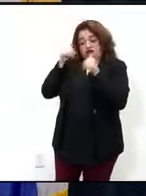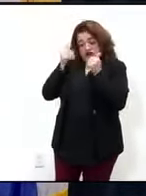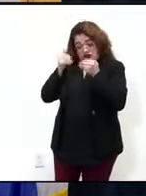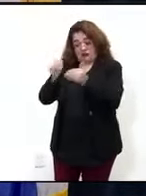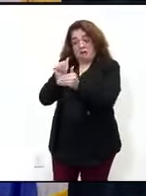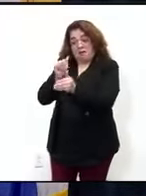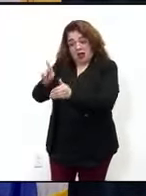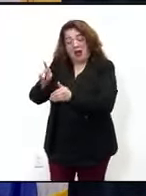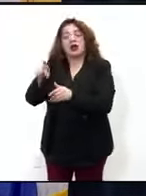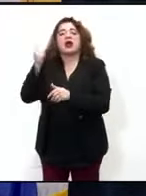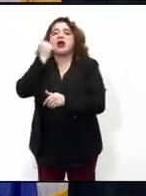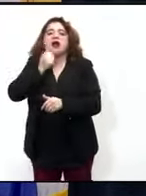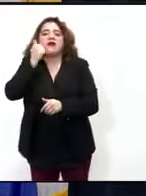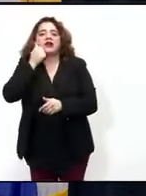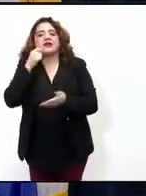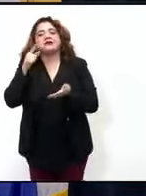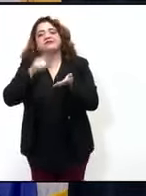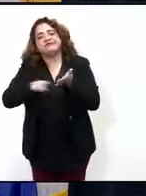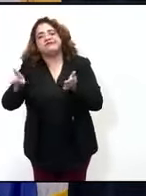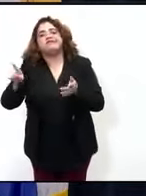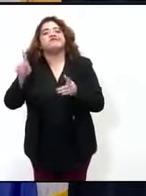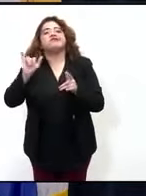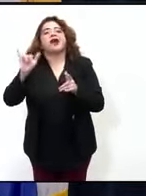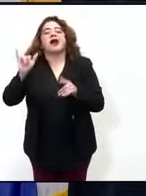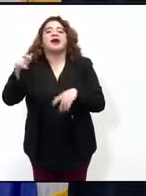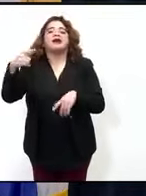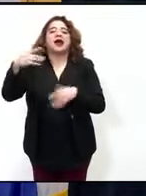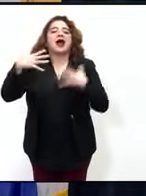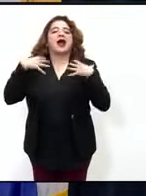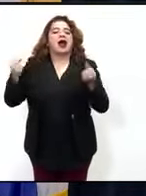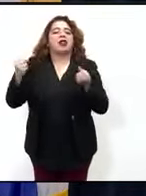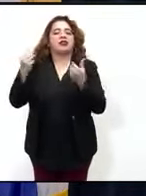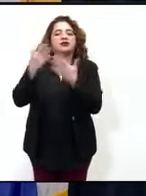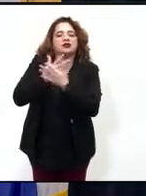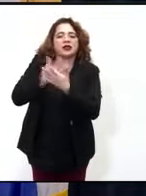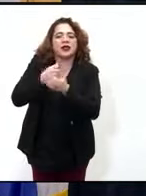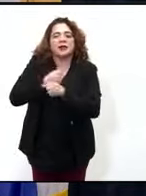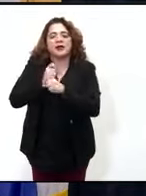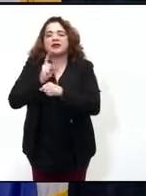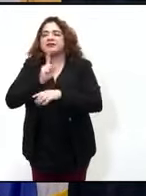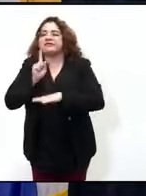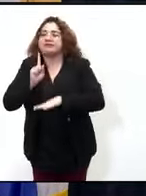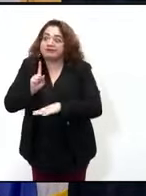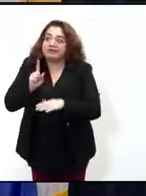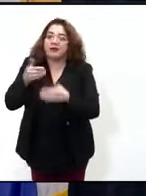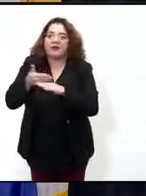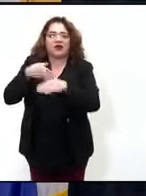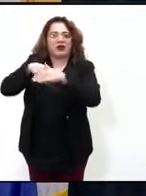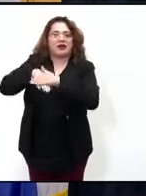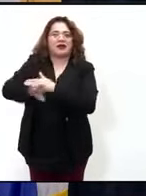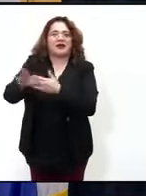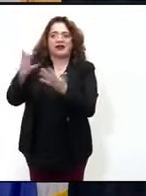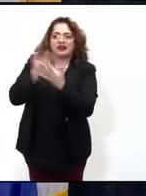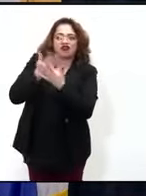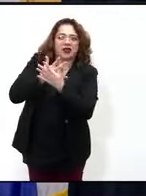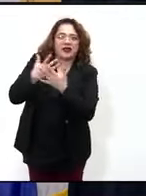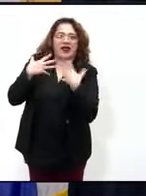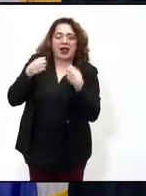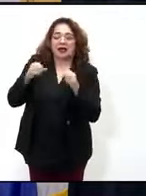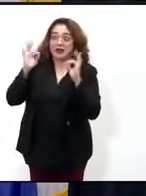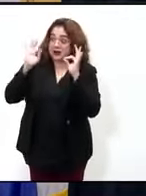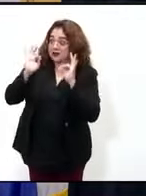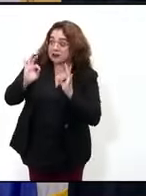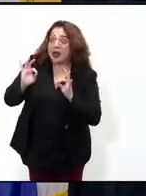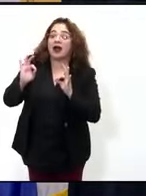a daily health screening process the same as school staff and for staff that are working on our campuses they already go through that health screening process.